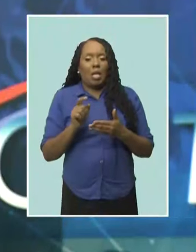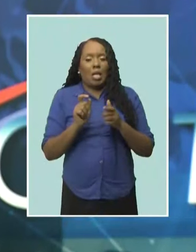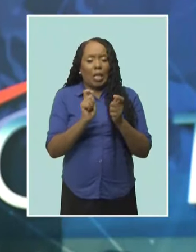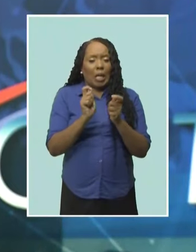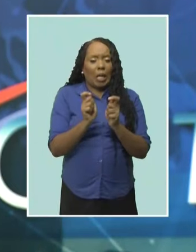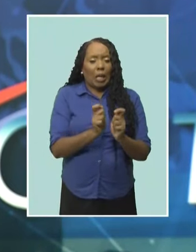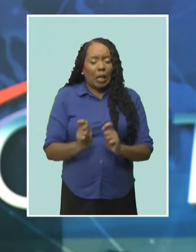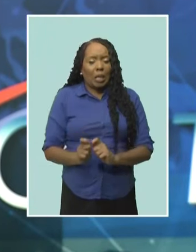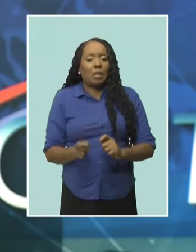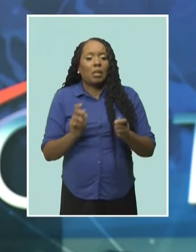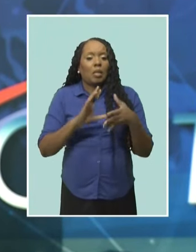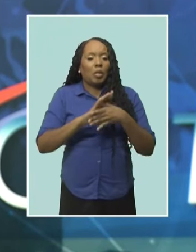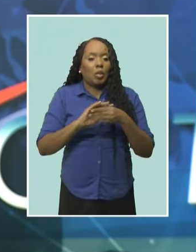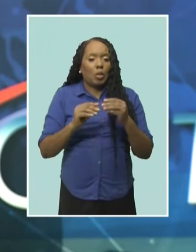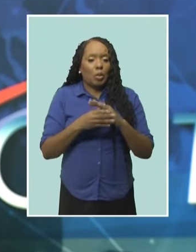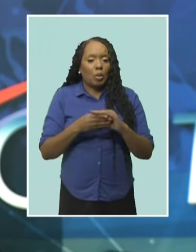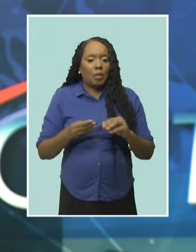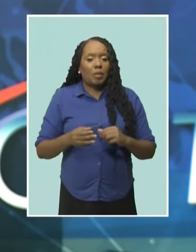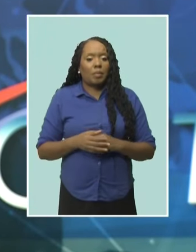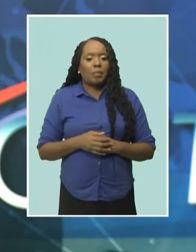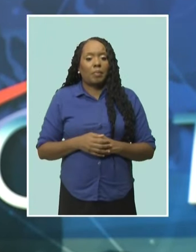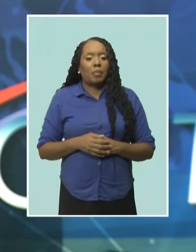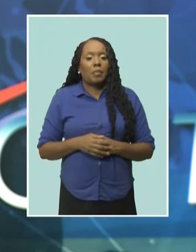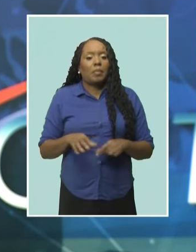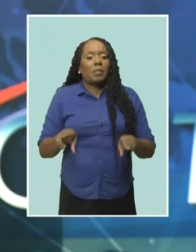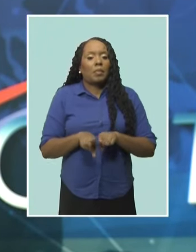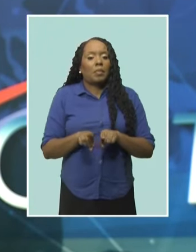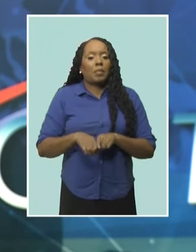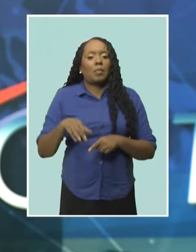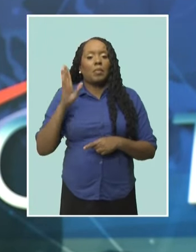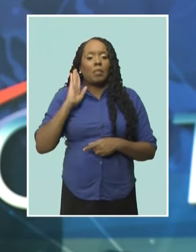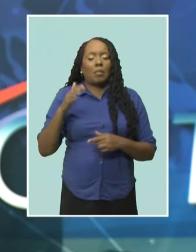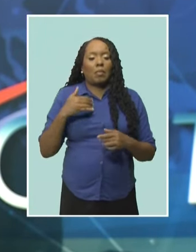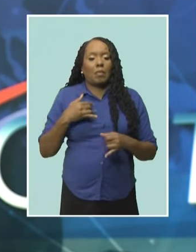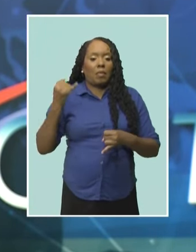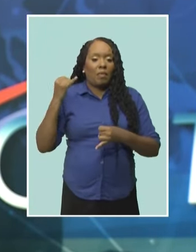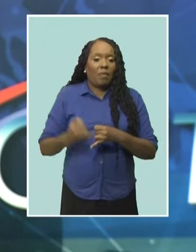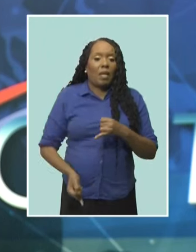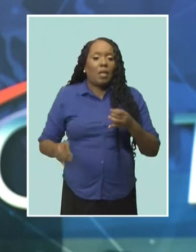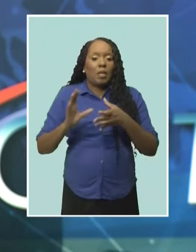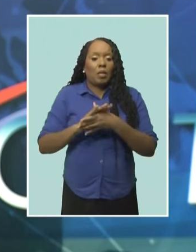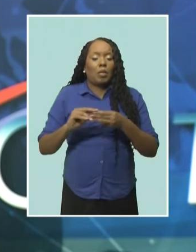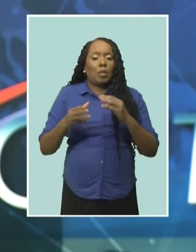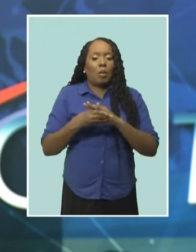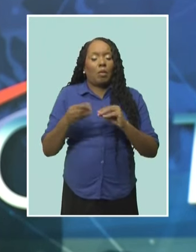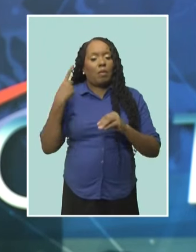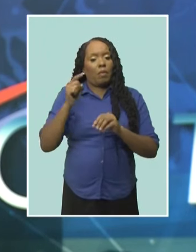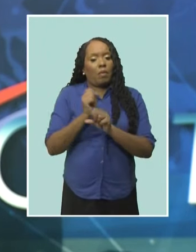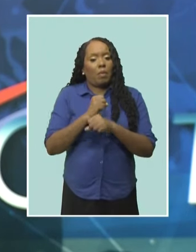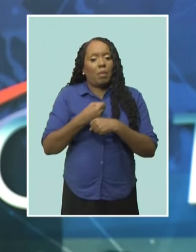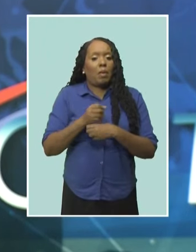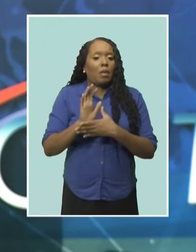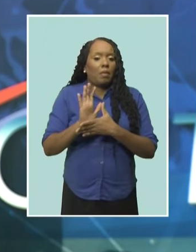Mr. Hoyt also spoke about the pitch day, which would lead to the final story selection for film production.